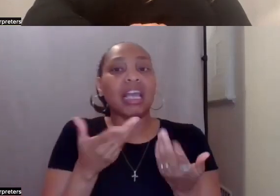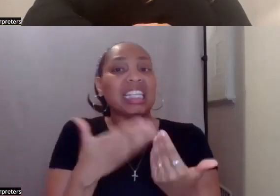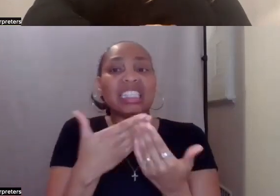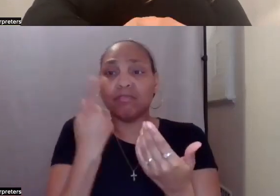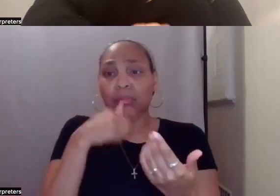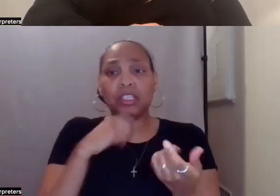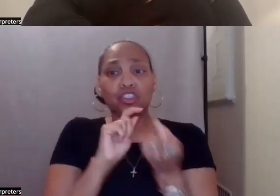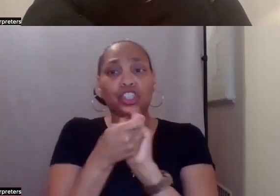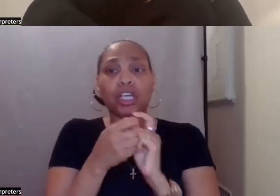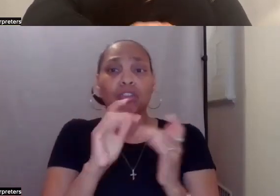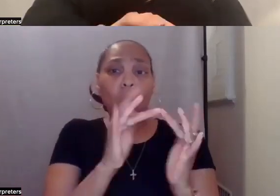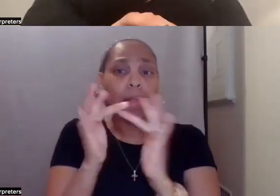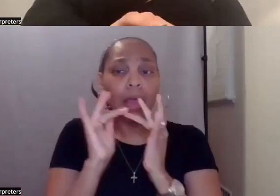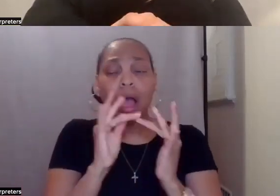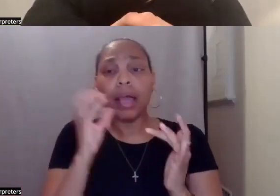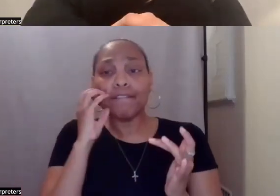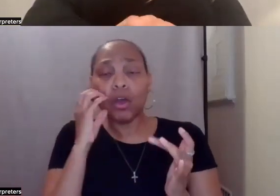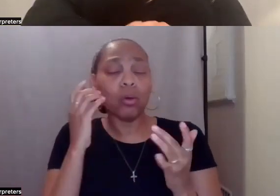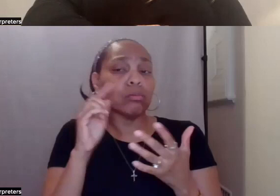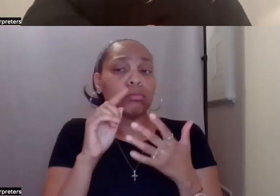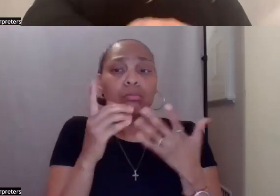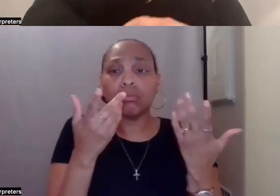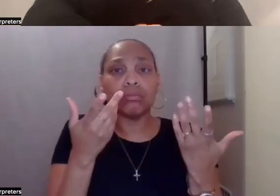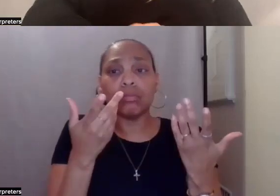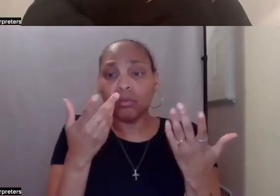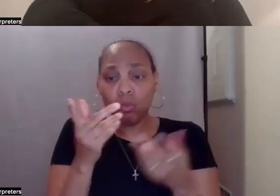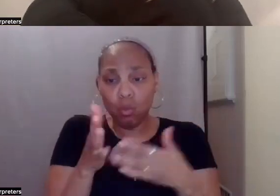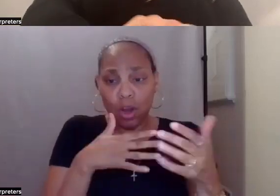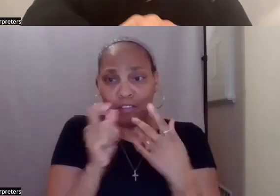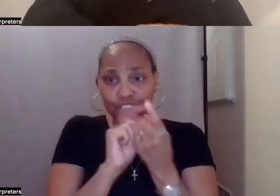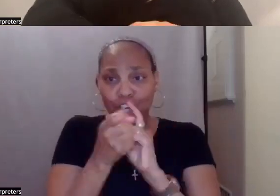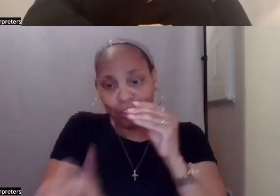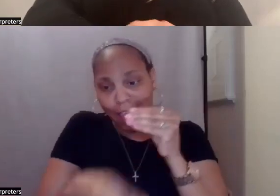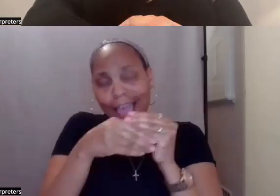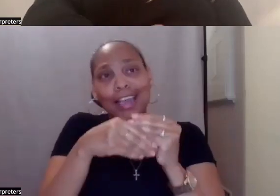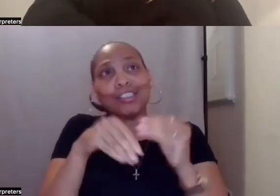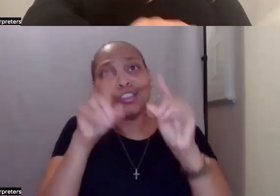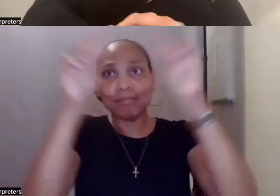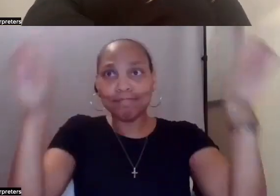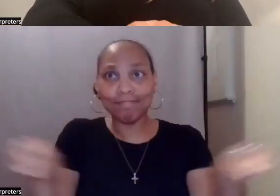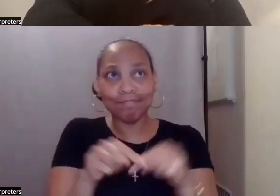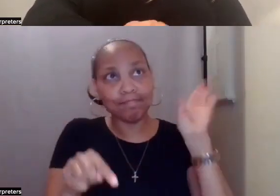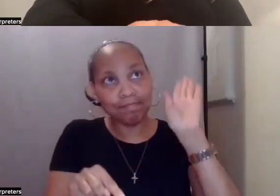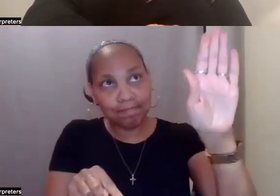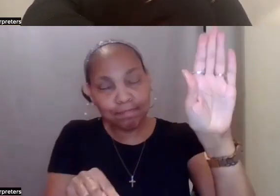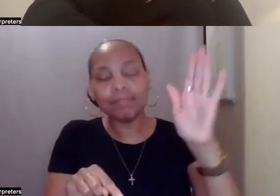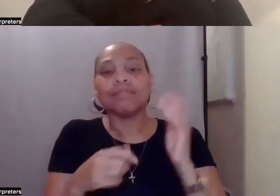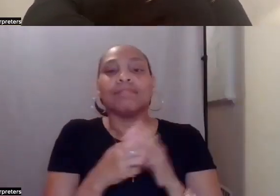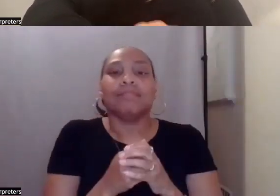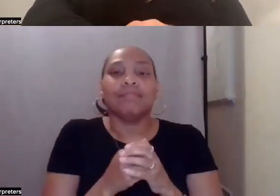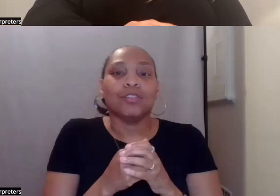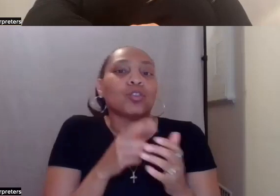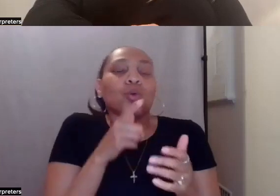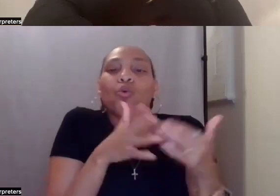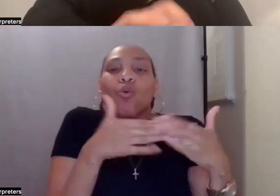Um, and we just tack it up to the back of the kitchen door again. So somebody's always, whoever's here, whoever's in the